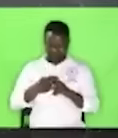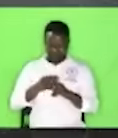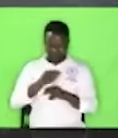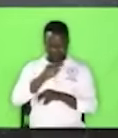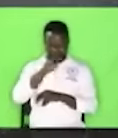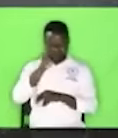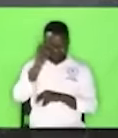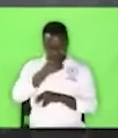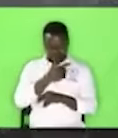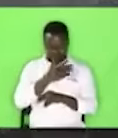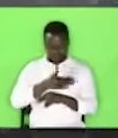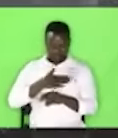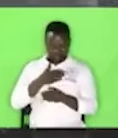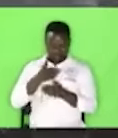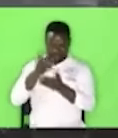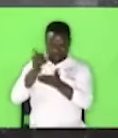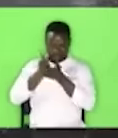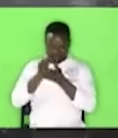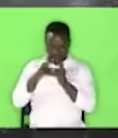preserve this name.